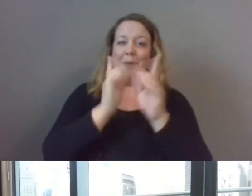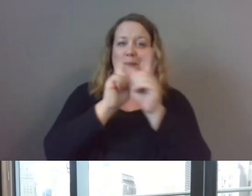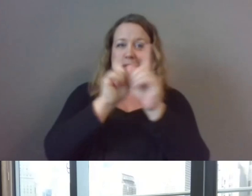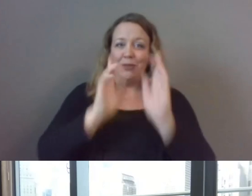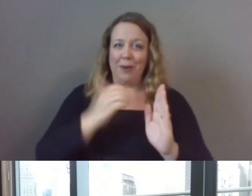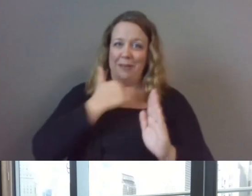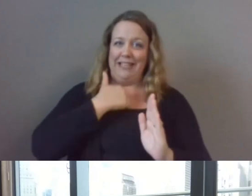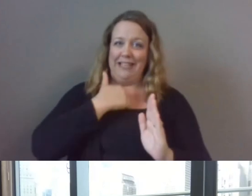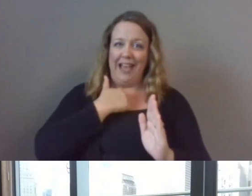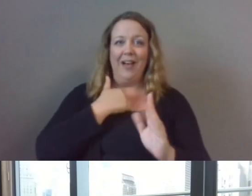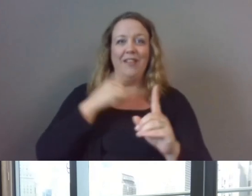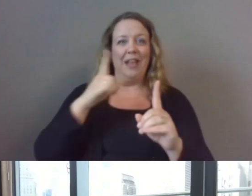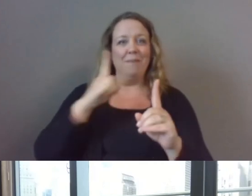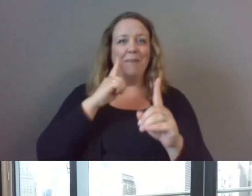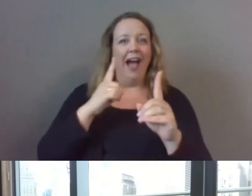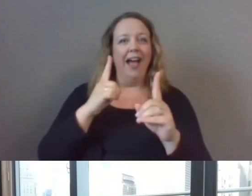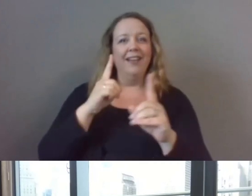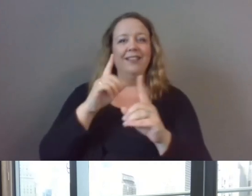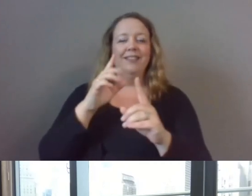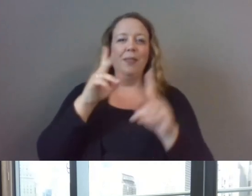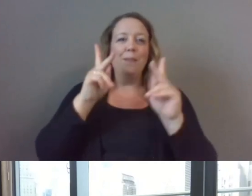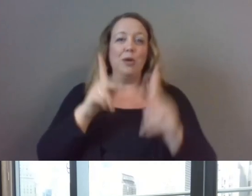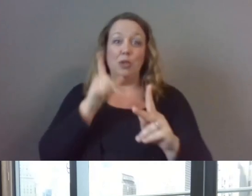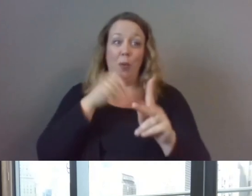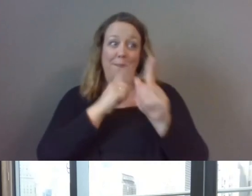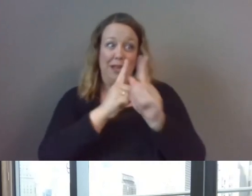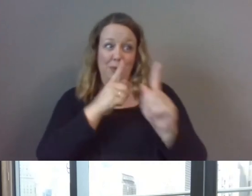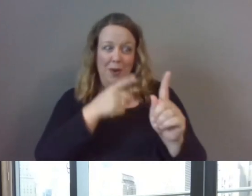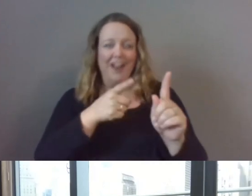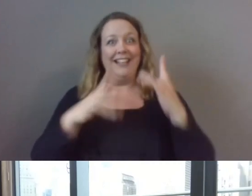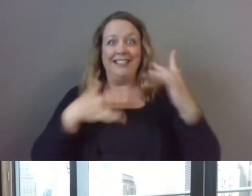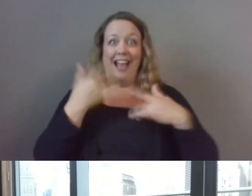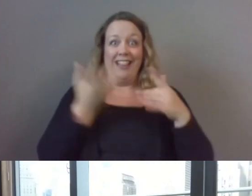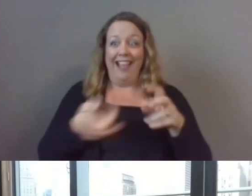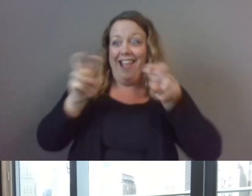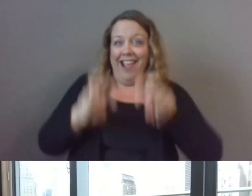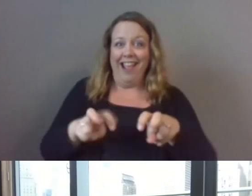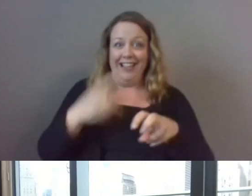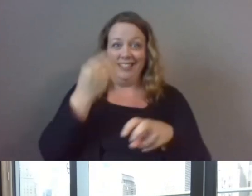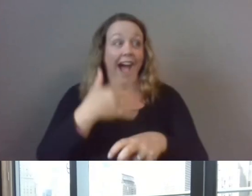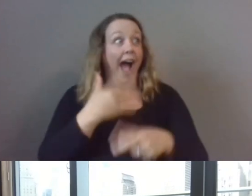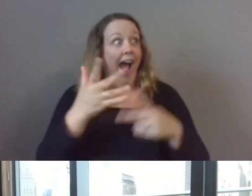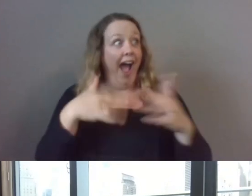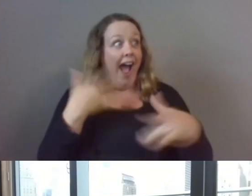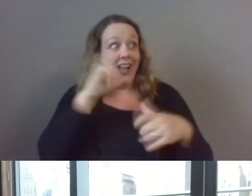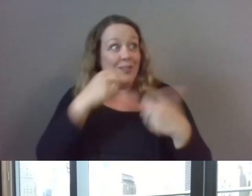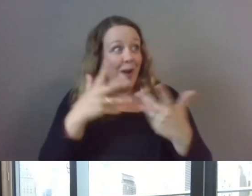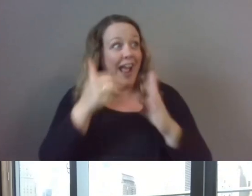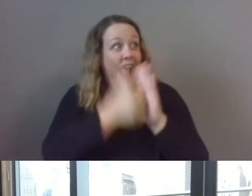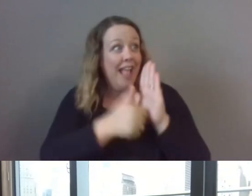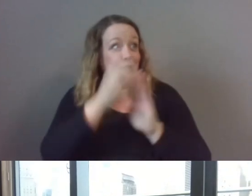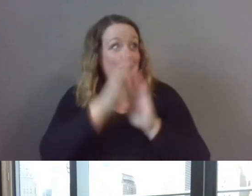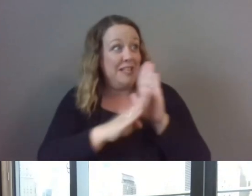mentee, Quandel, excitedly shared with me the other day when he hopped in my car that he's getting straight A's and B's right now so I thought I'd shout him out really